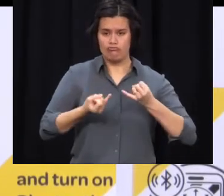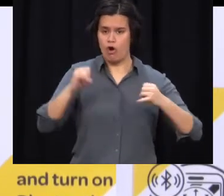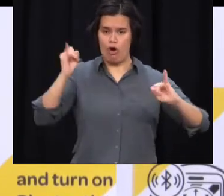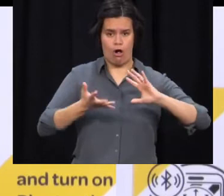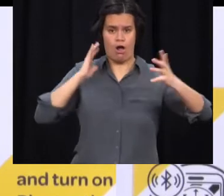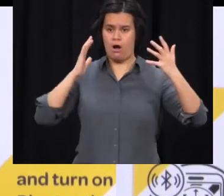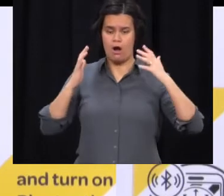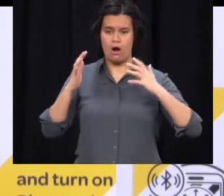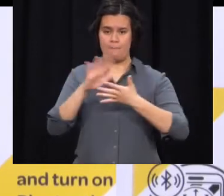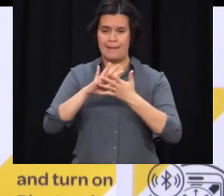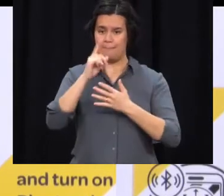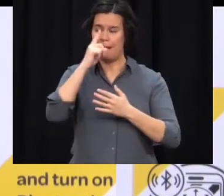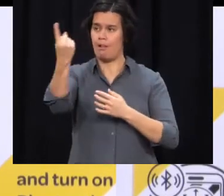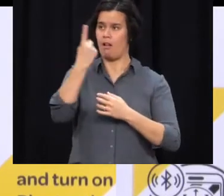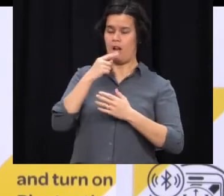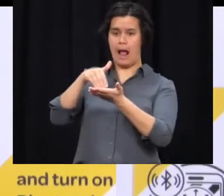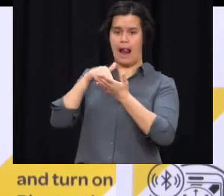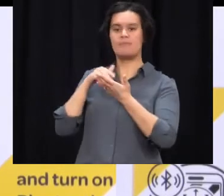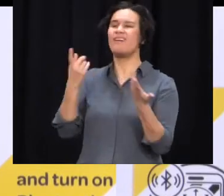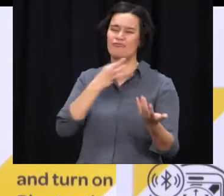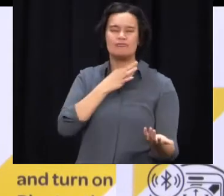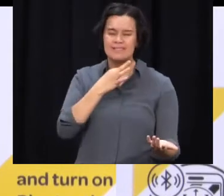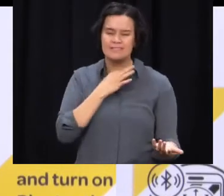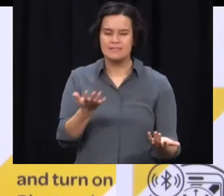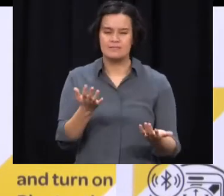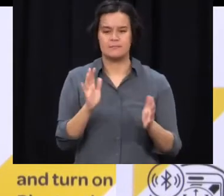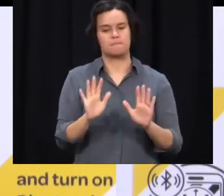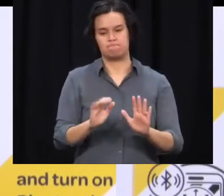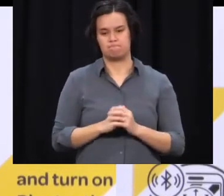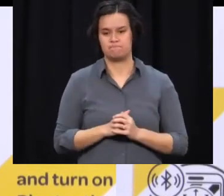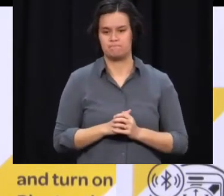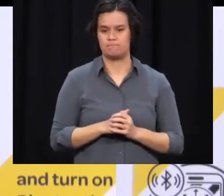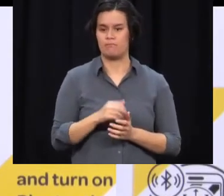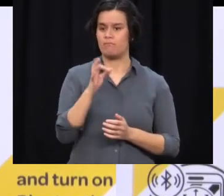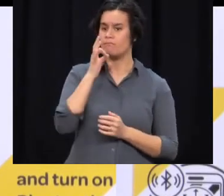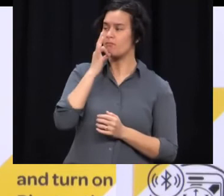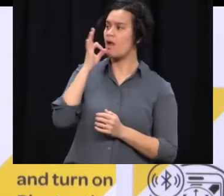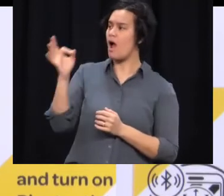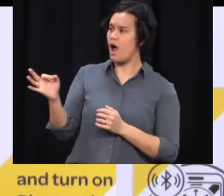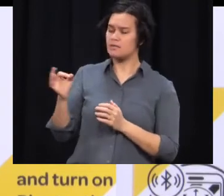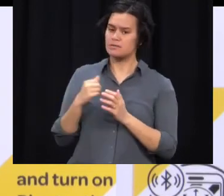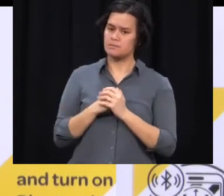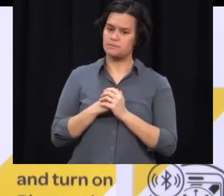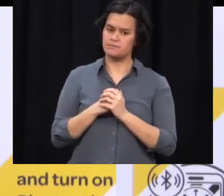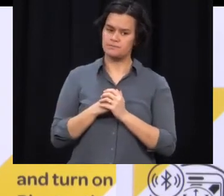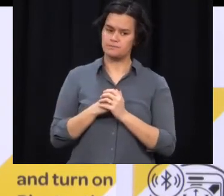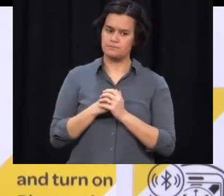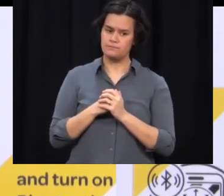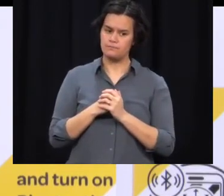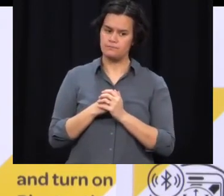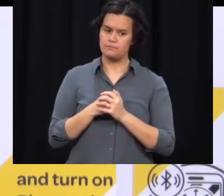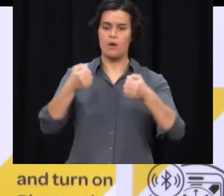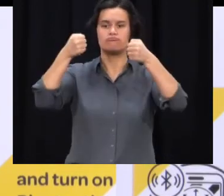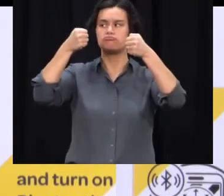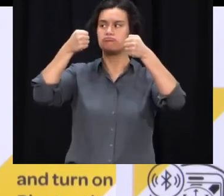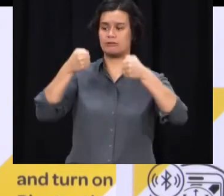We understand that there was a pause, that the prison population was told to pause the vaccination rate. Is that appropriate given how